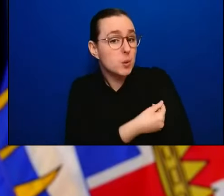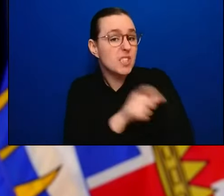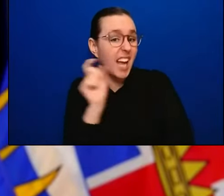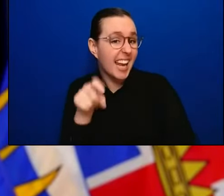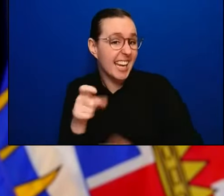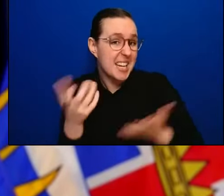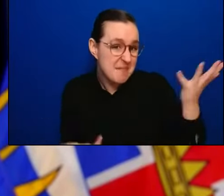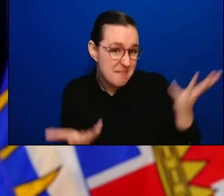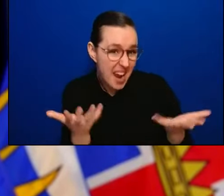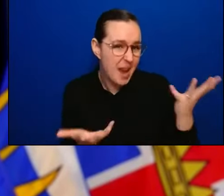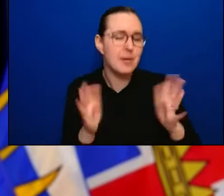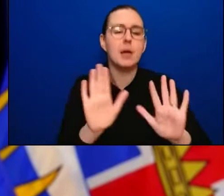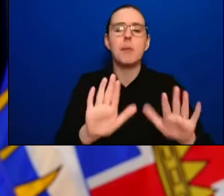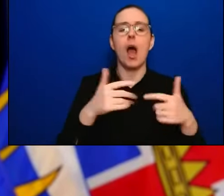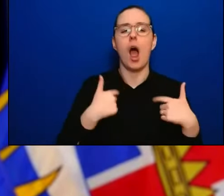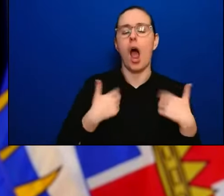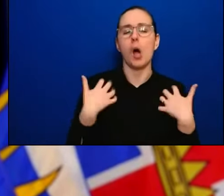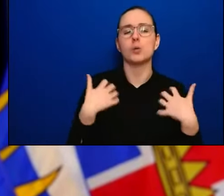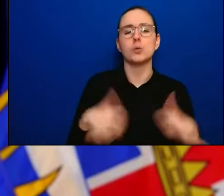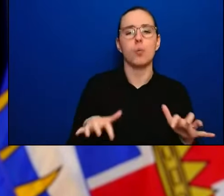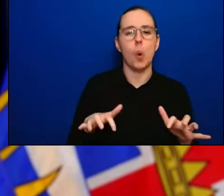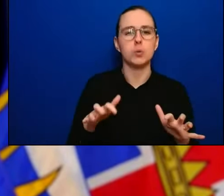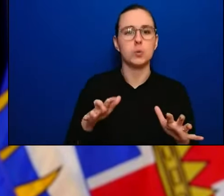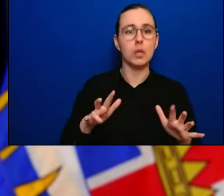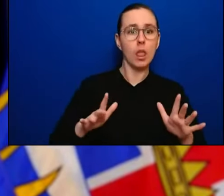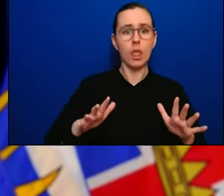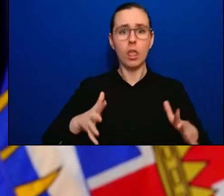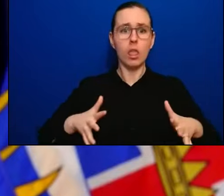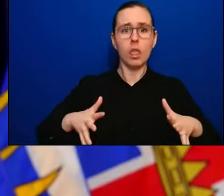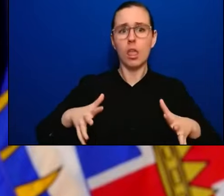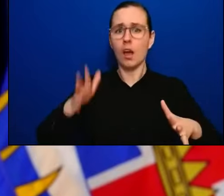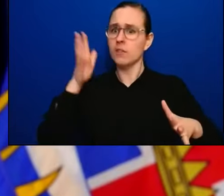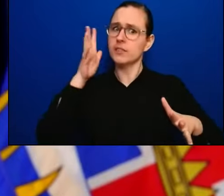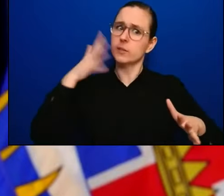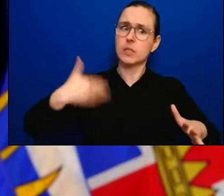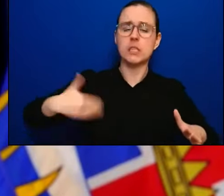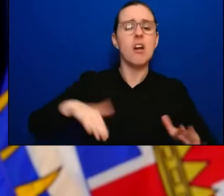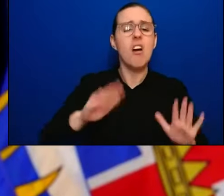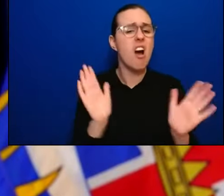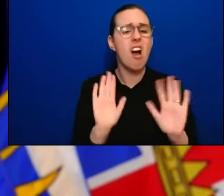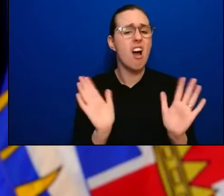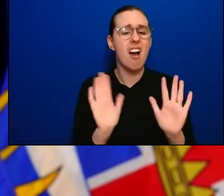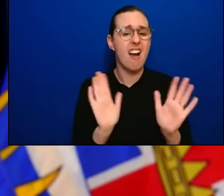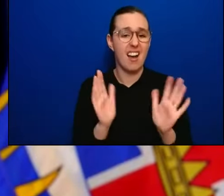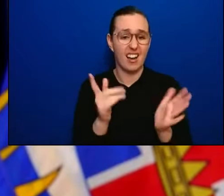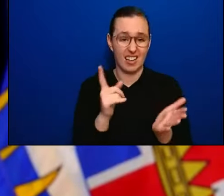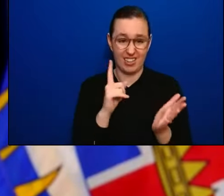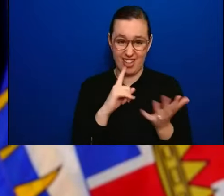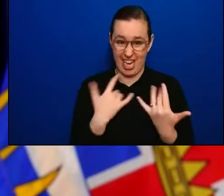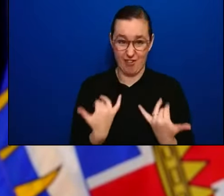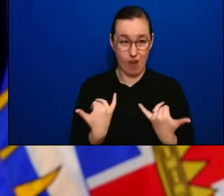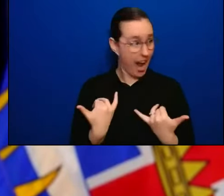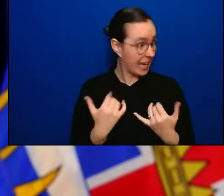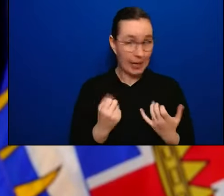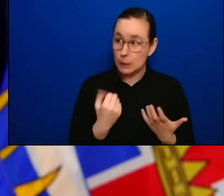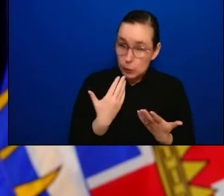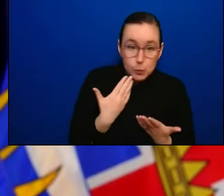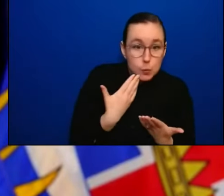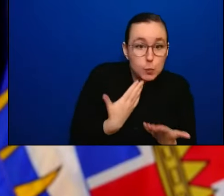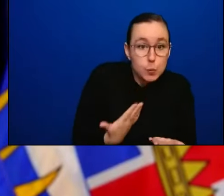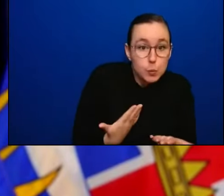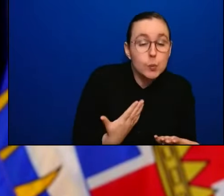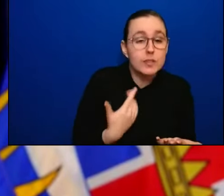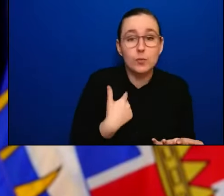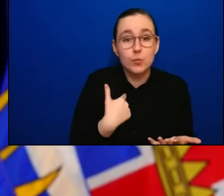to be ominous, we're in a good place now, we need to take advantage of that and we need to learn about how to live with COVID better and